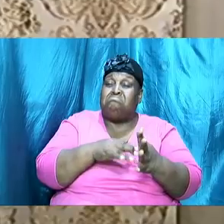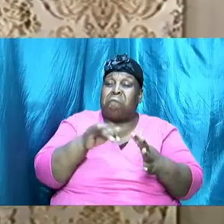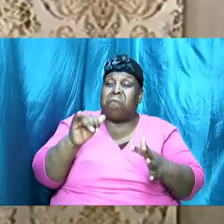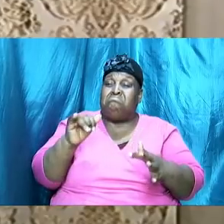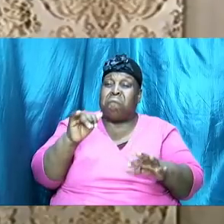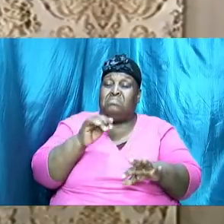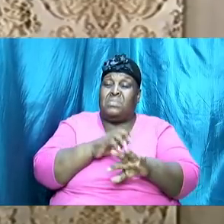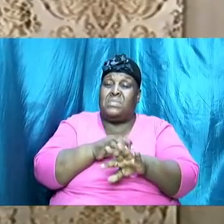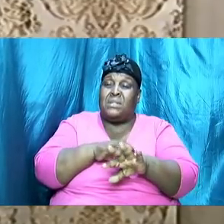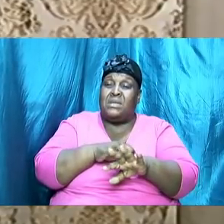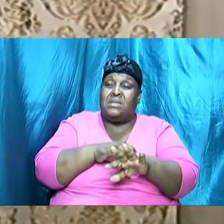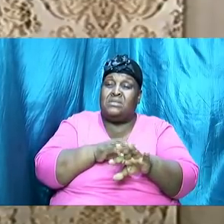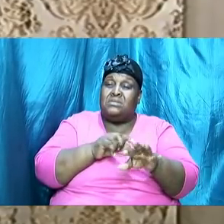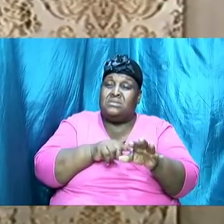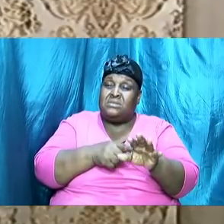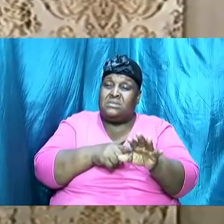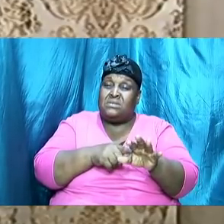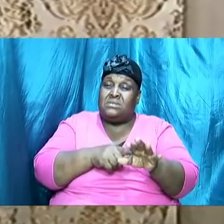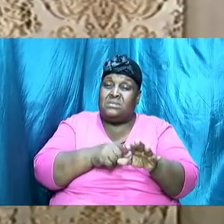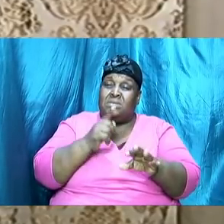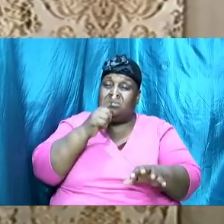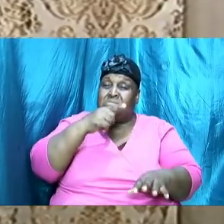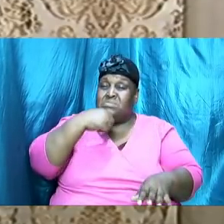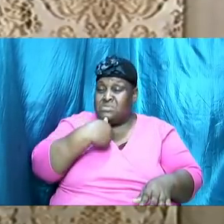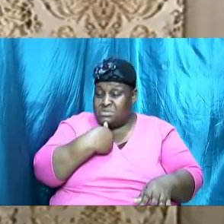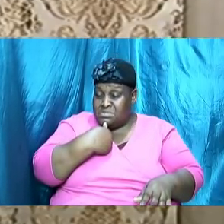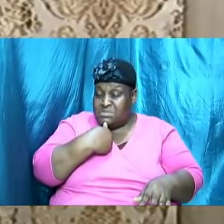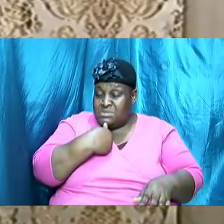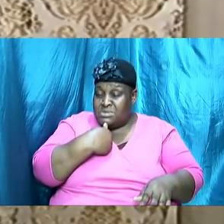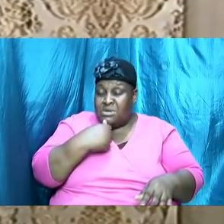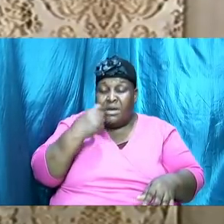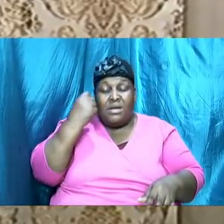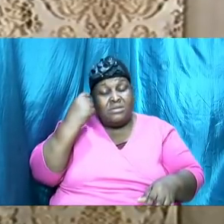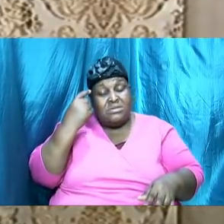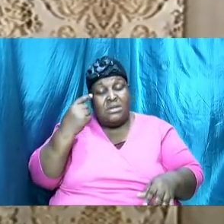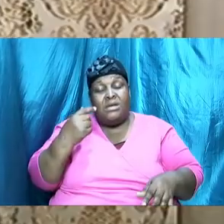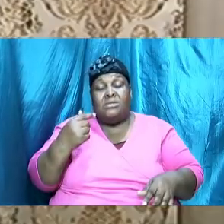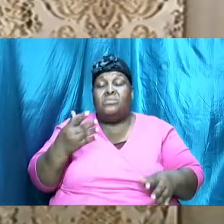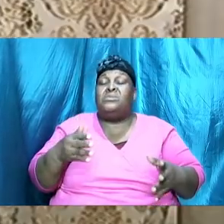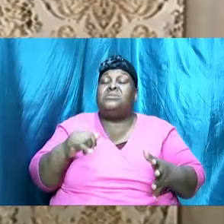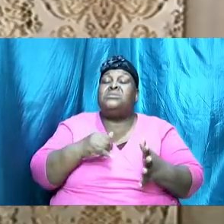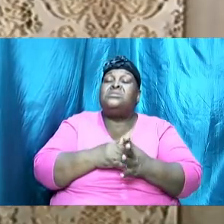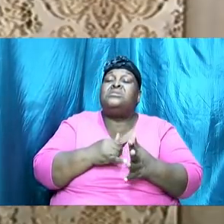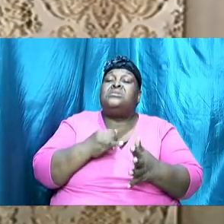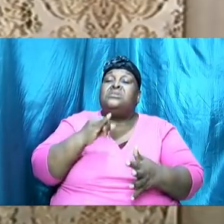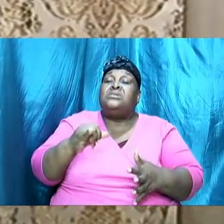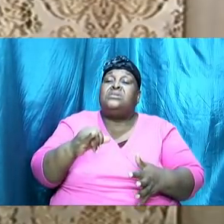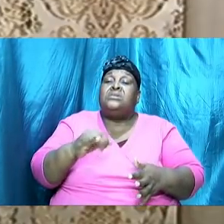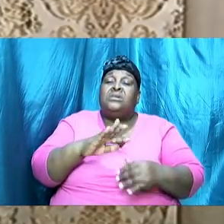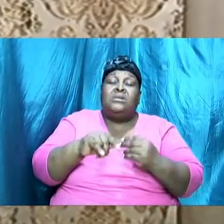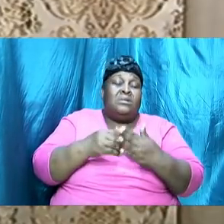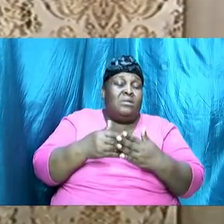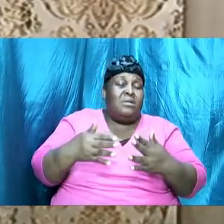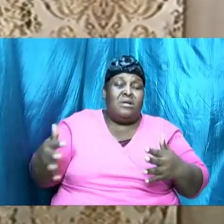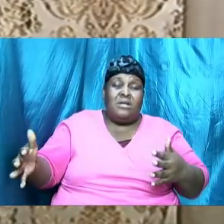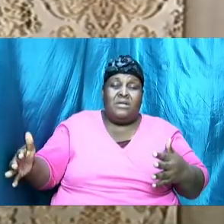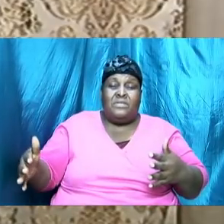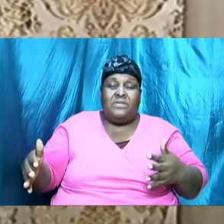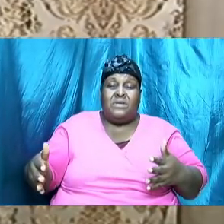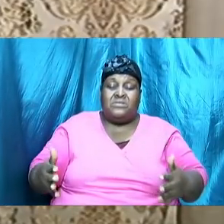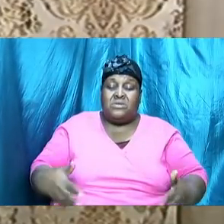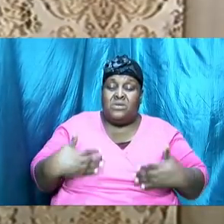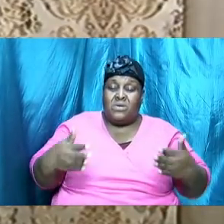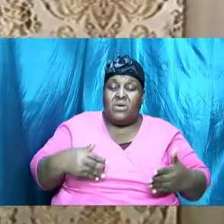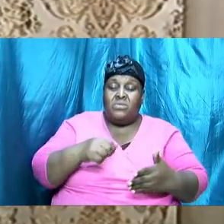we just have to understand that this is what it is and in all things I encourage the saints of the most high